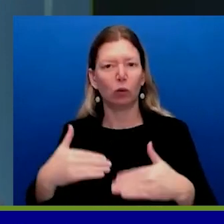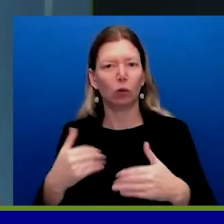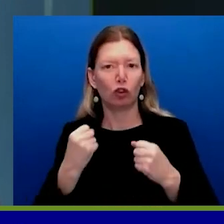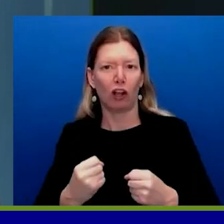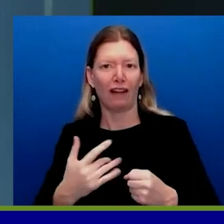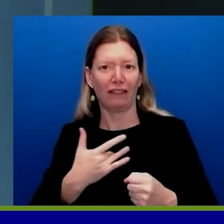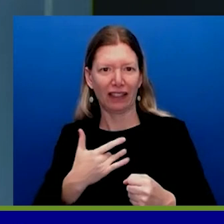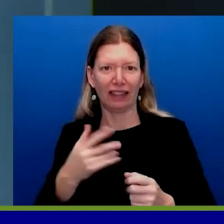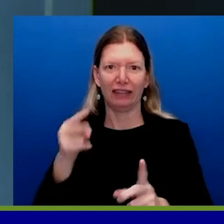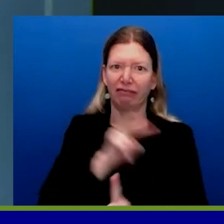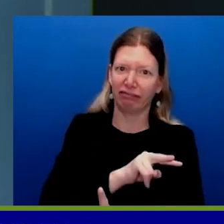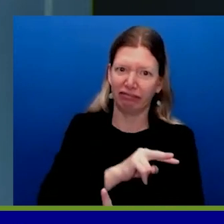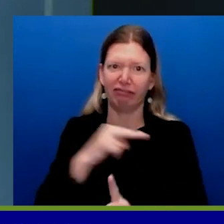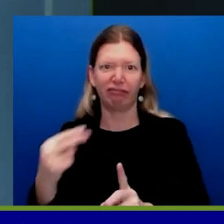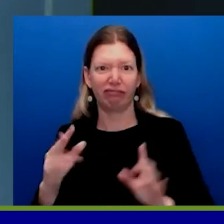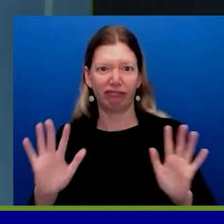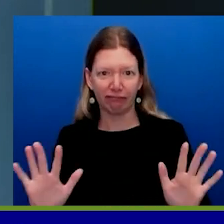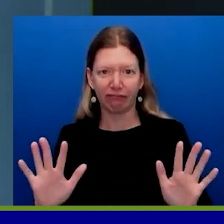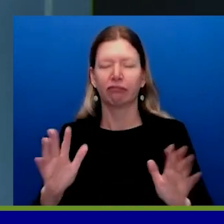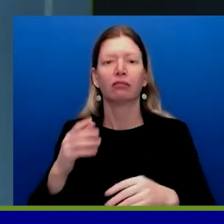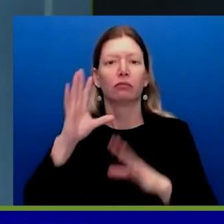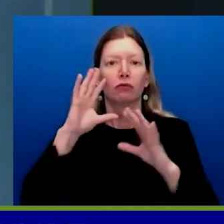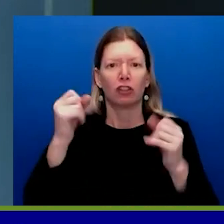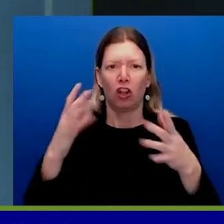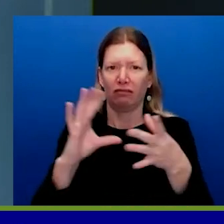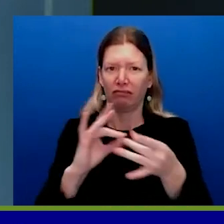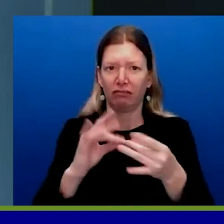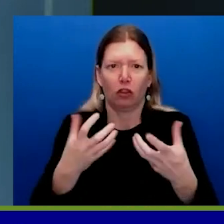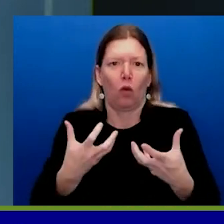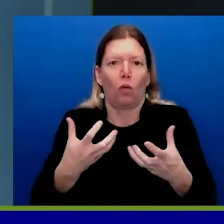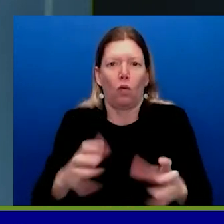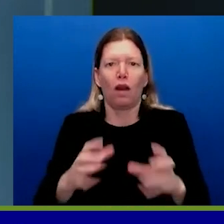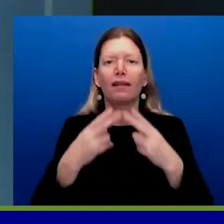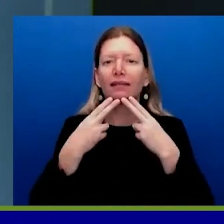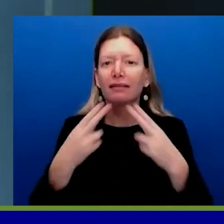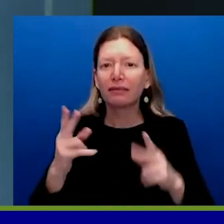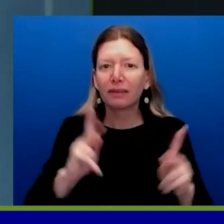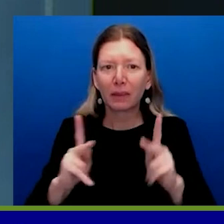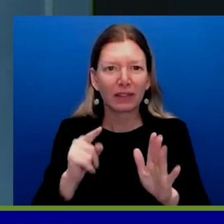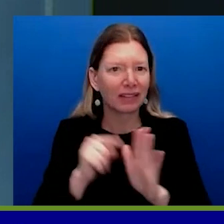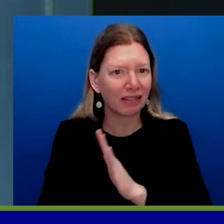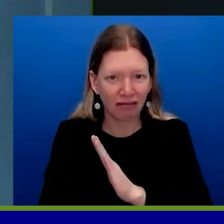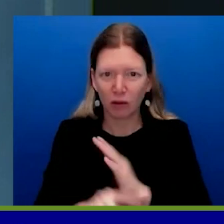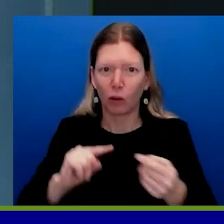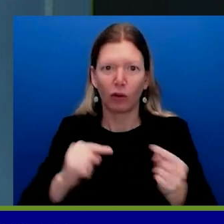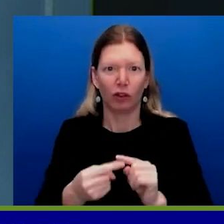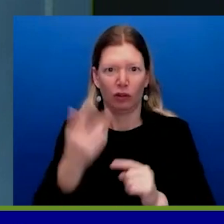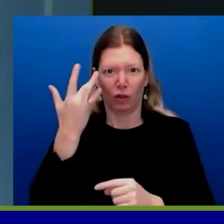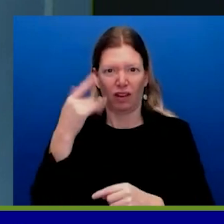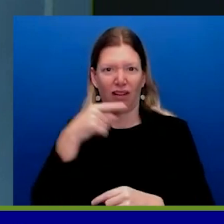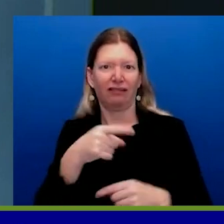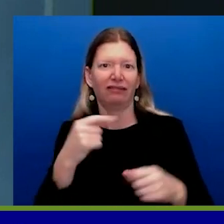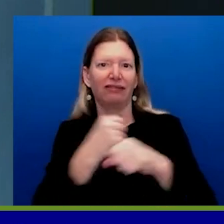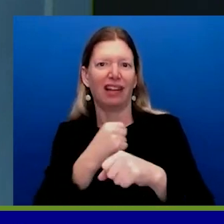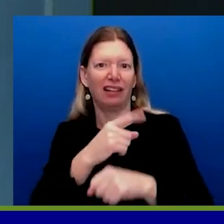any more innocent civilians killed or wounded as a result of the fighting in Gaza. Not one. I mean, the right number of civilian casualties is zero. We